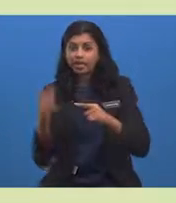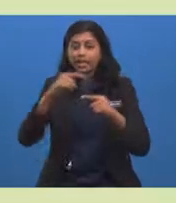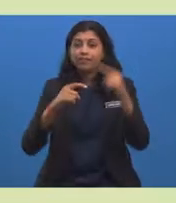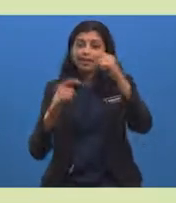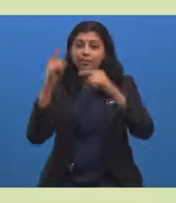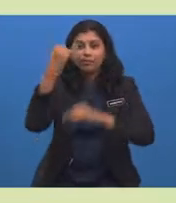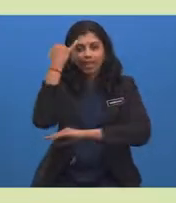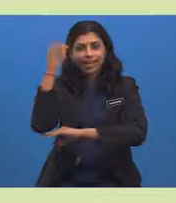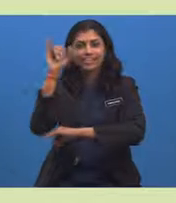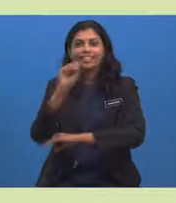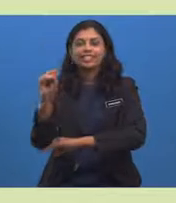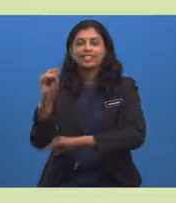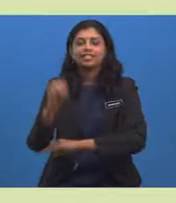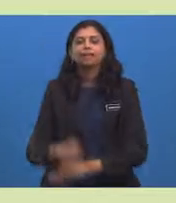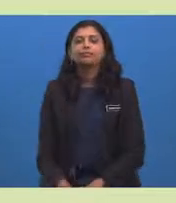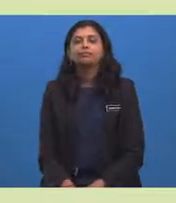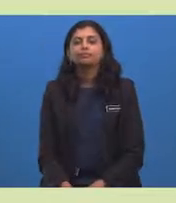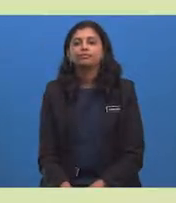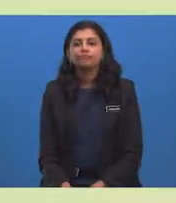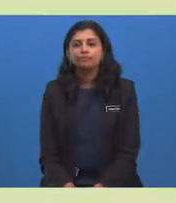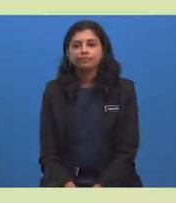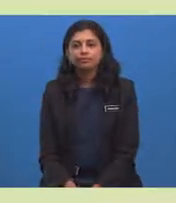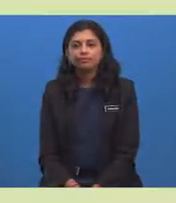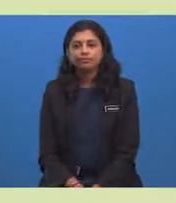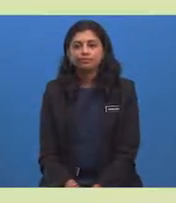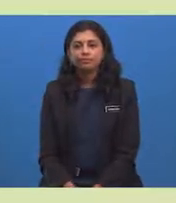intelligibly on familiar topics